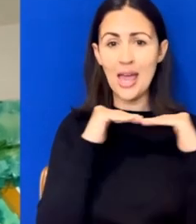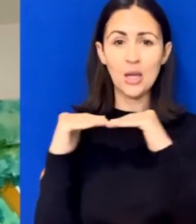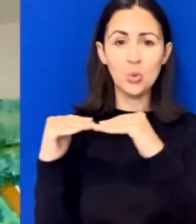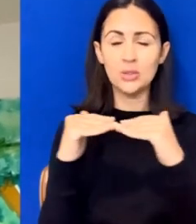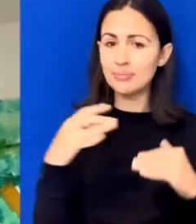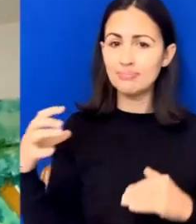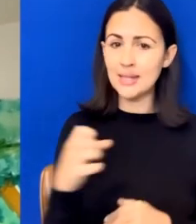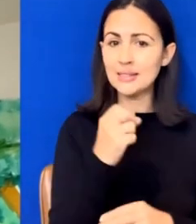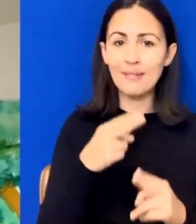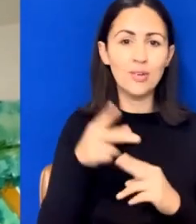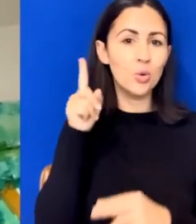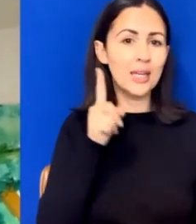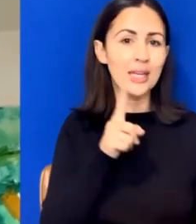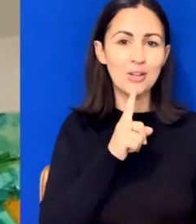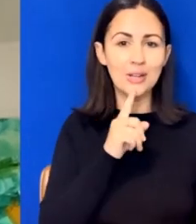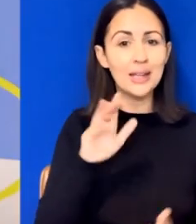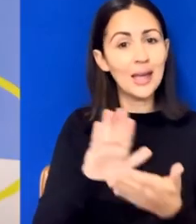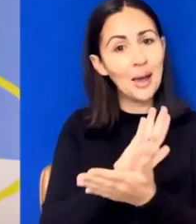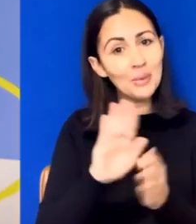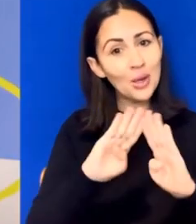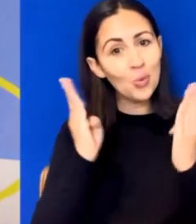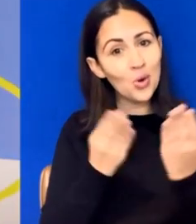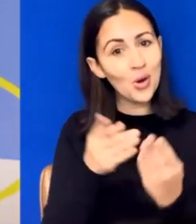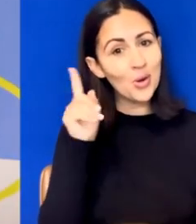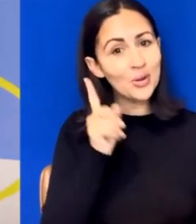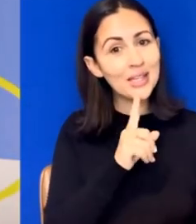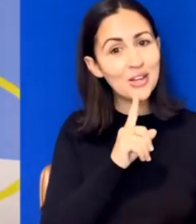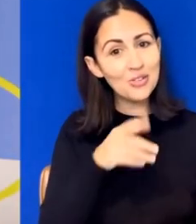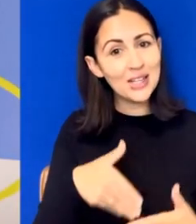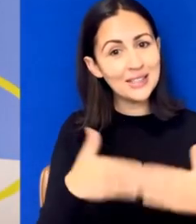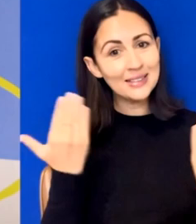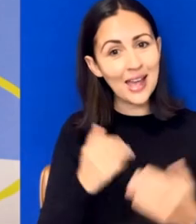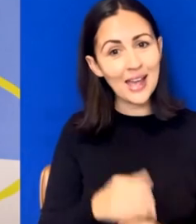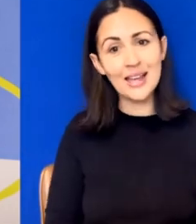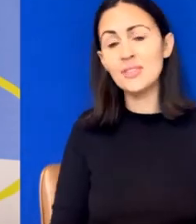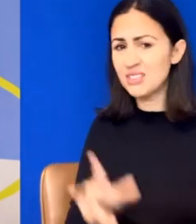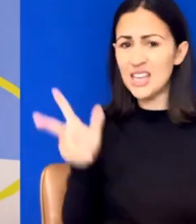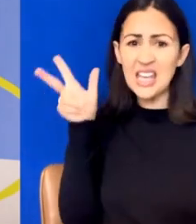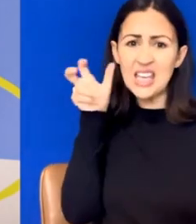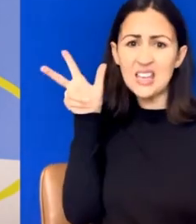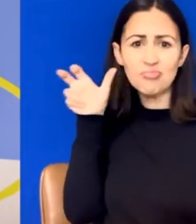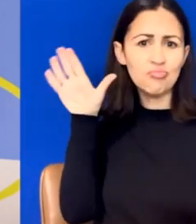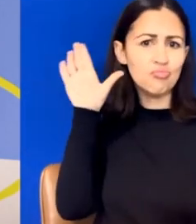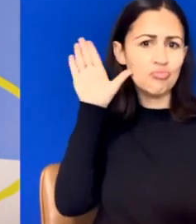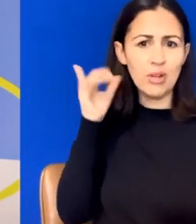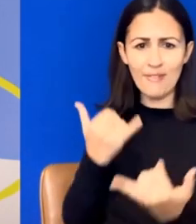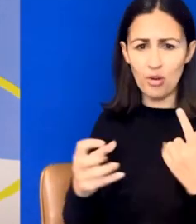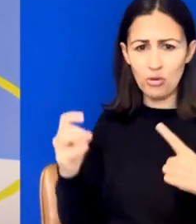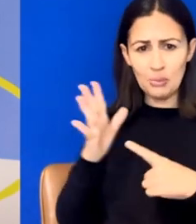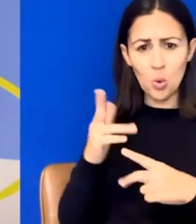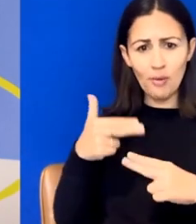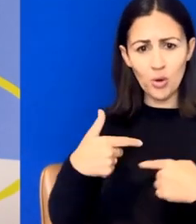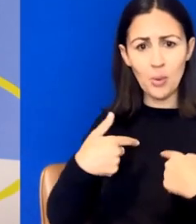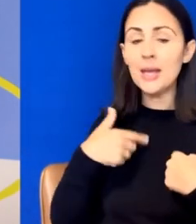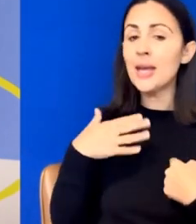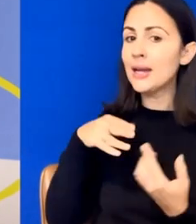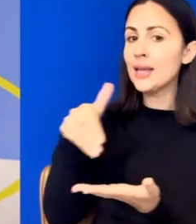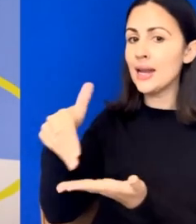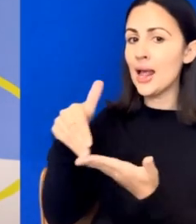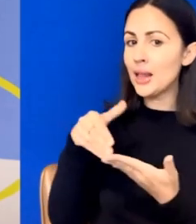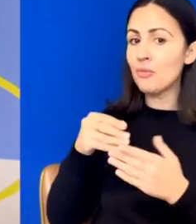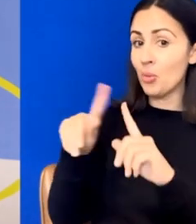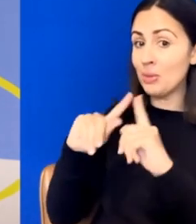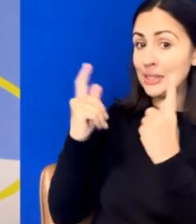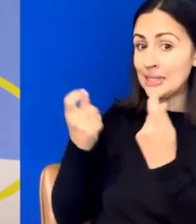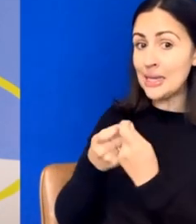in hearing. Happy World Hearing Day. Hearing is important to me now in the future. I need help and support from my therapists and their teams